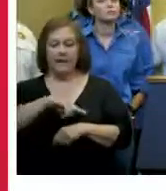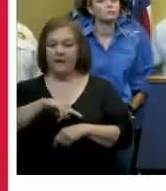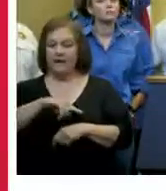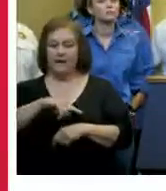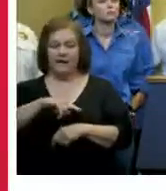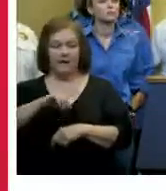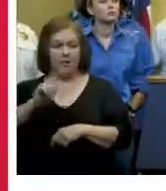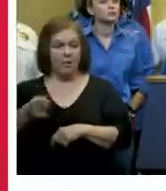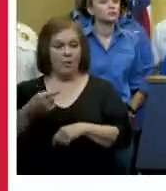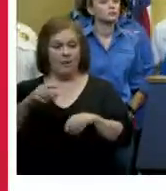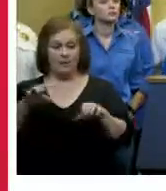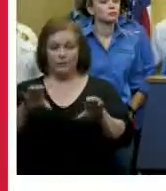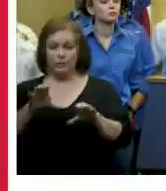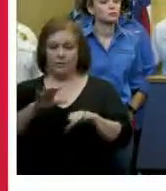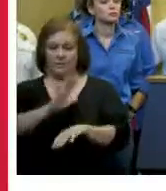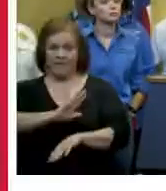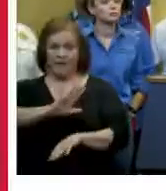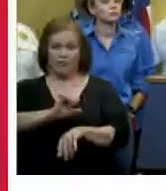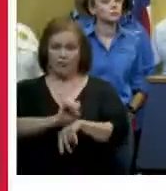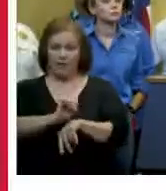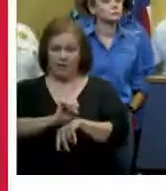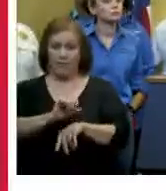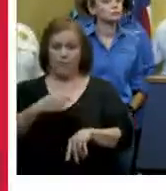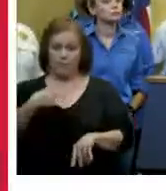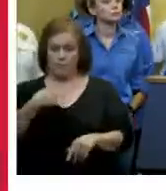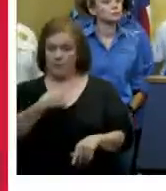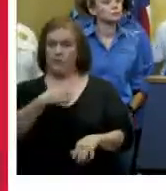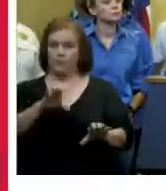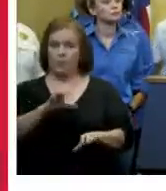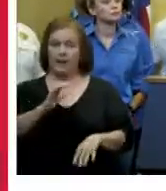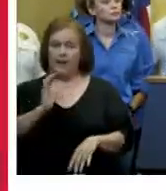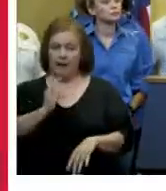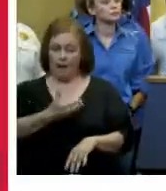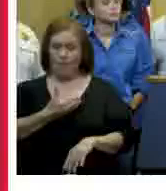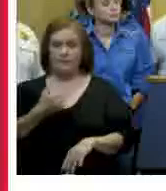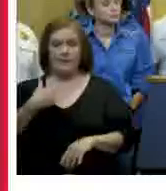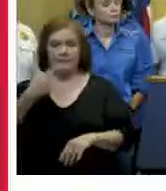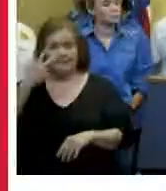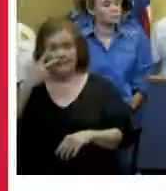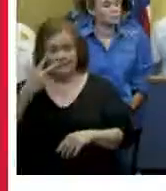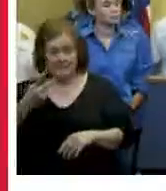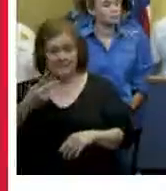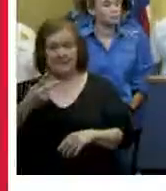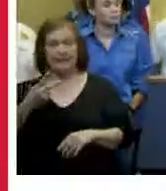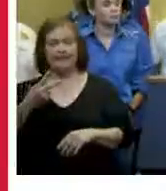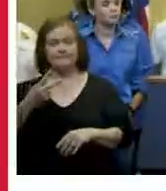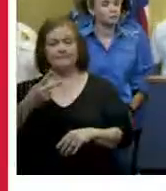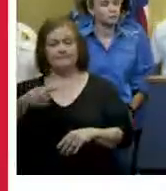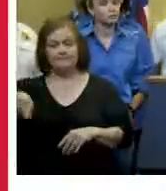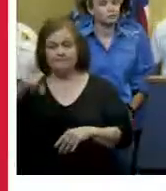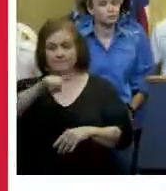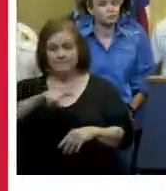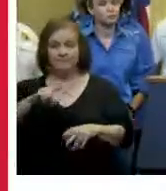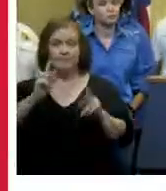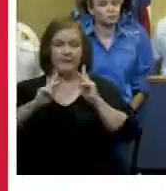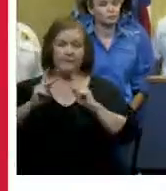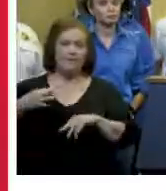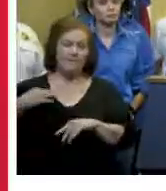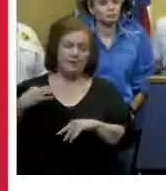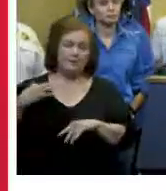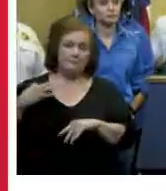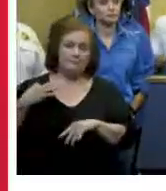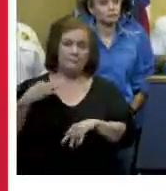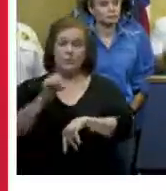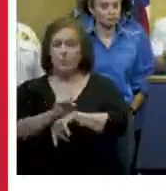when we do ours and i just also want to thank all the citizens out there i have seen unprecedented levels of volunteering of